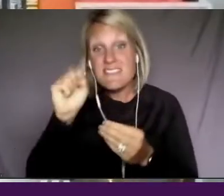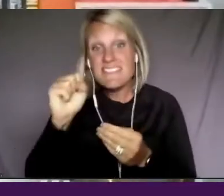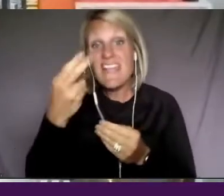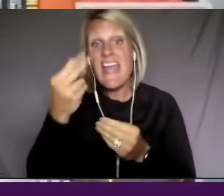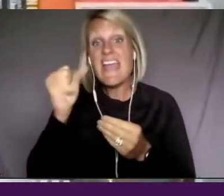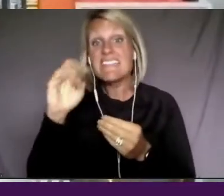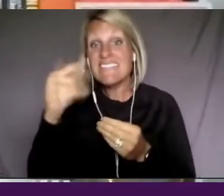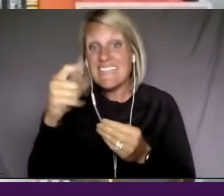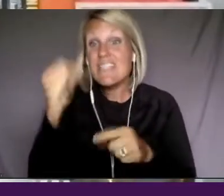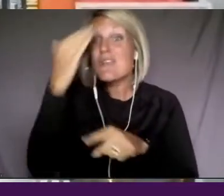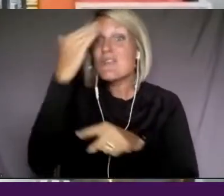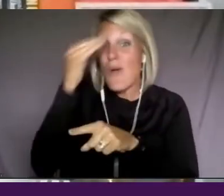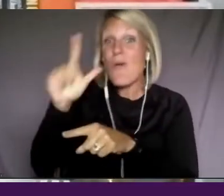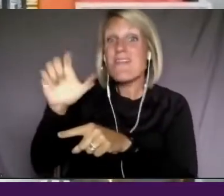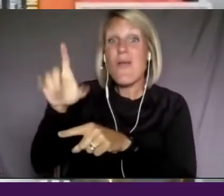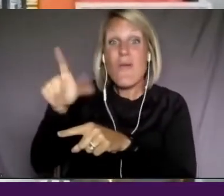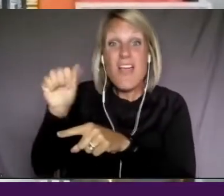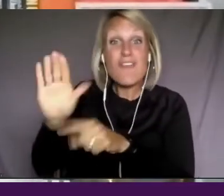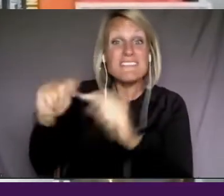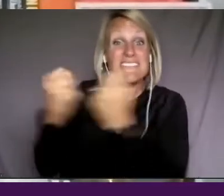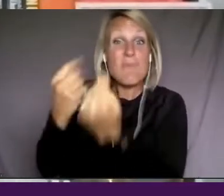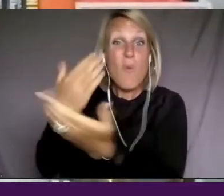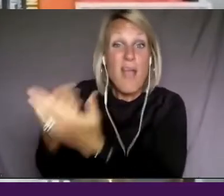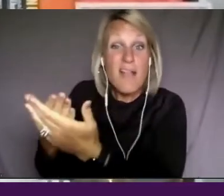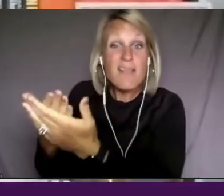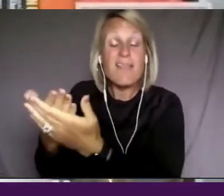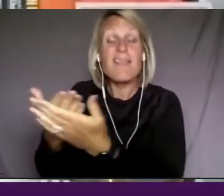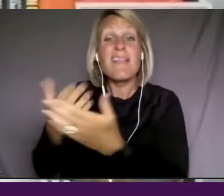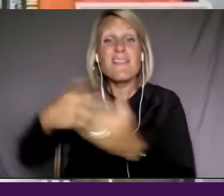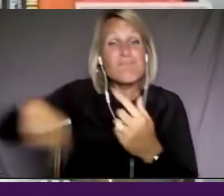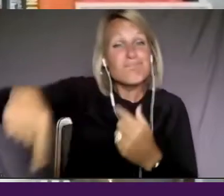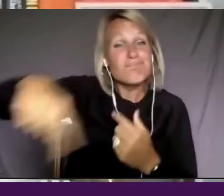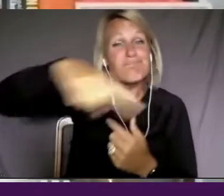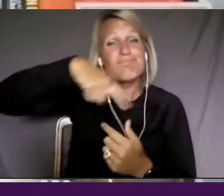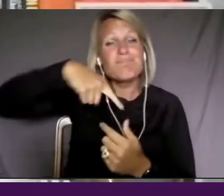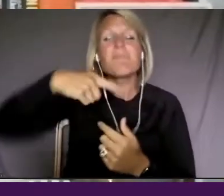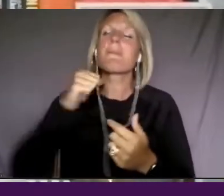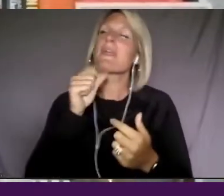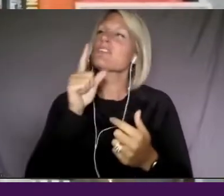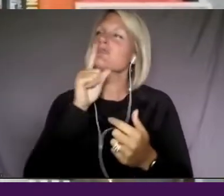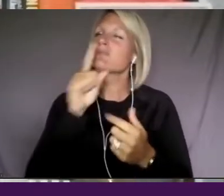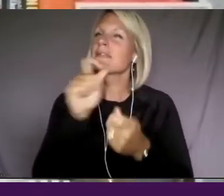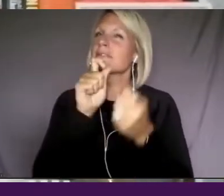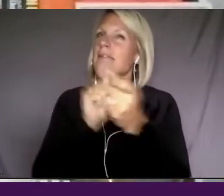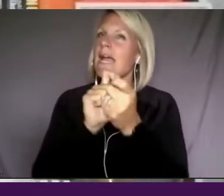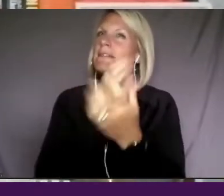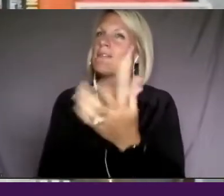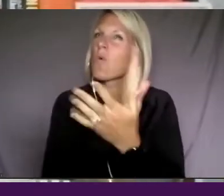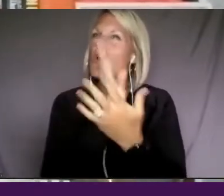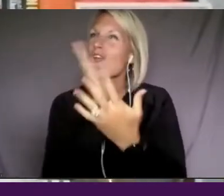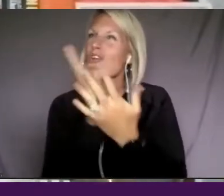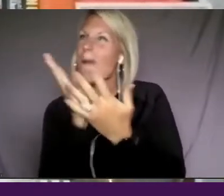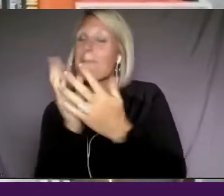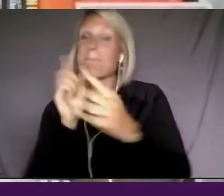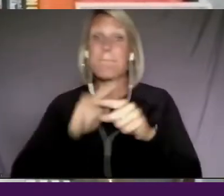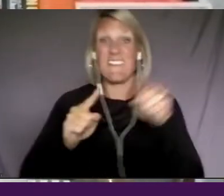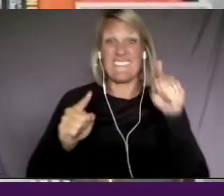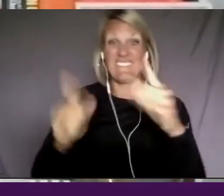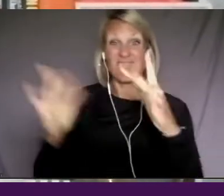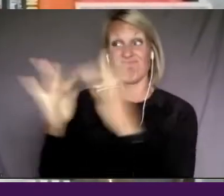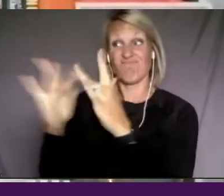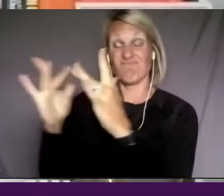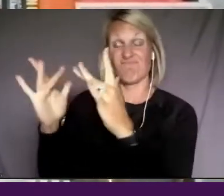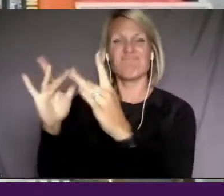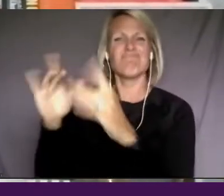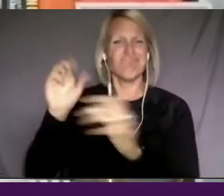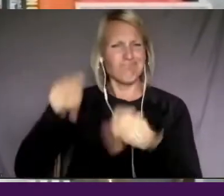Leola and her team. Well, I'm not sure of the exact sequencing, but he reached out and spoke Leola's praises and